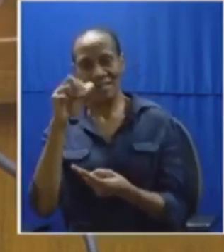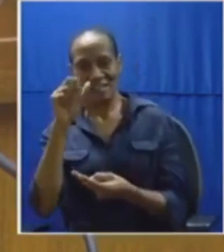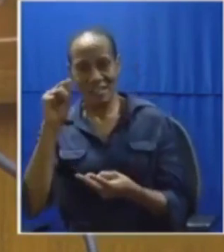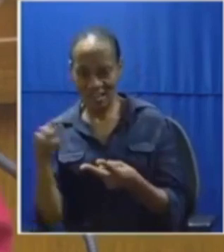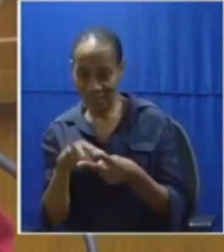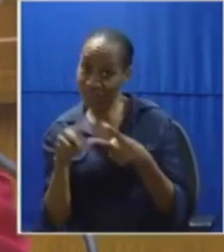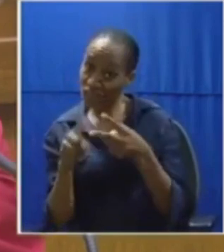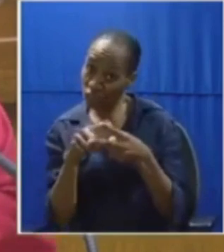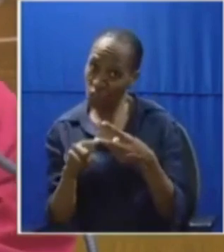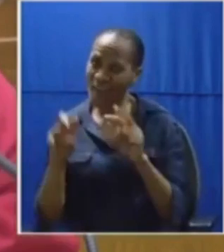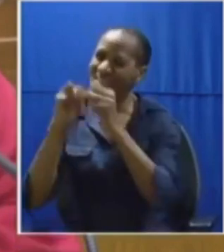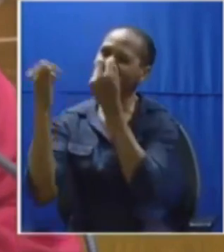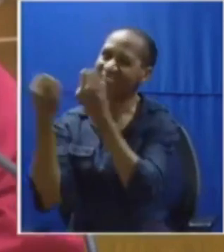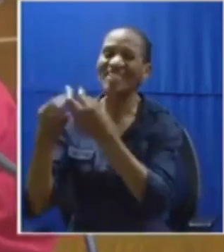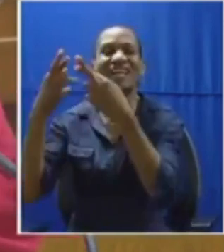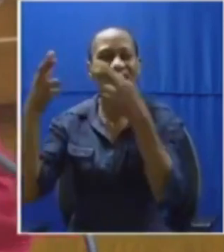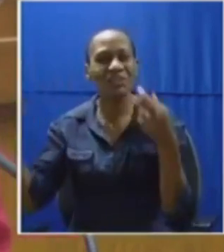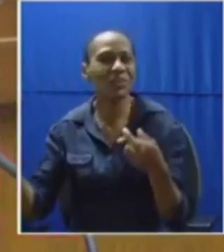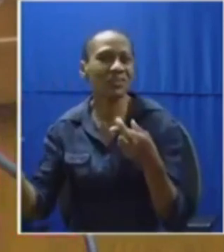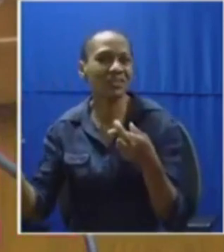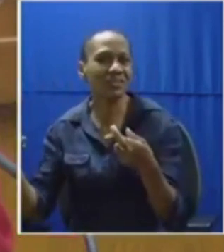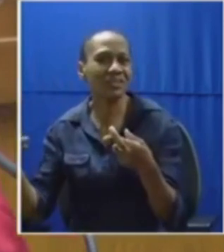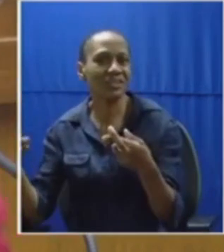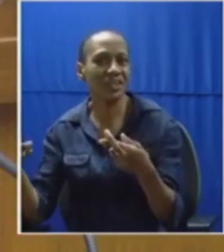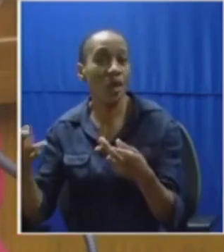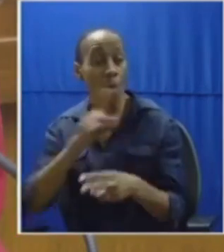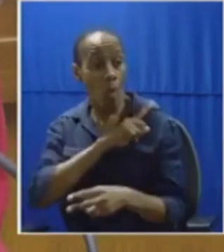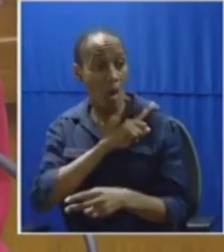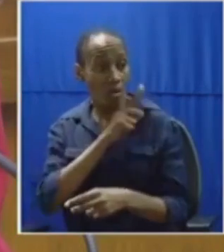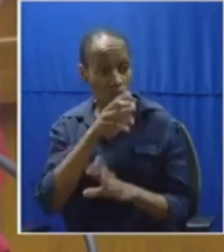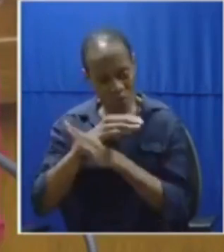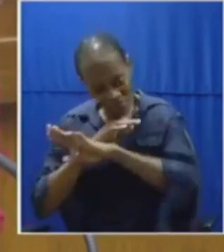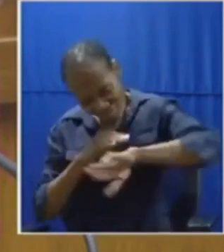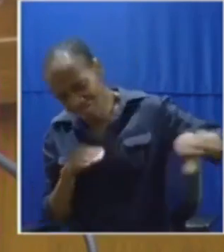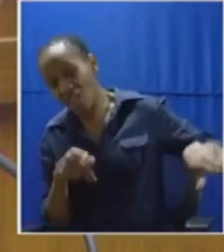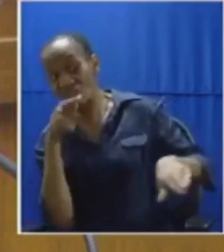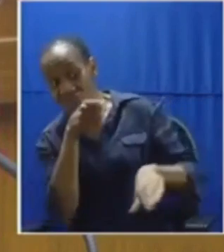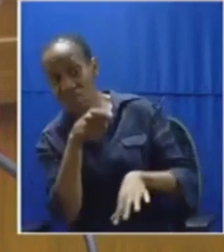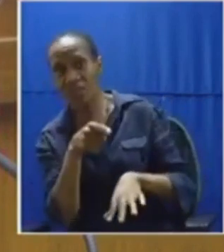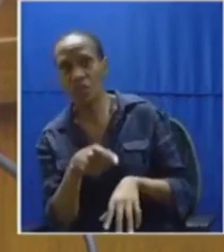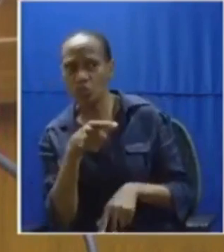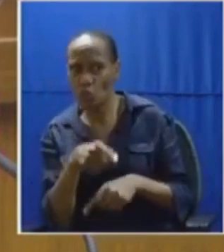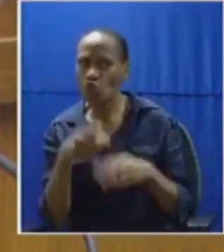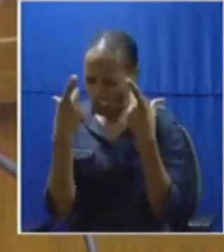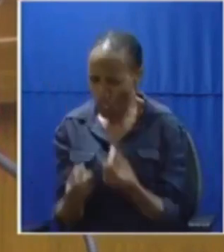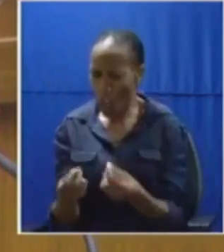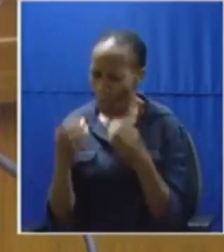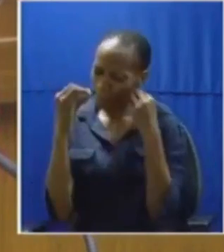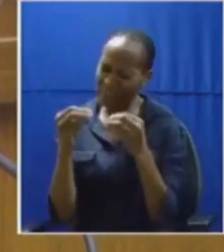declared national asset to avoid finding you inside because you are a shrewd businessman.